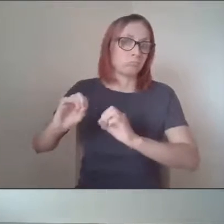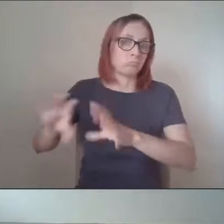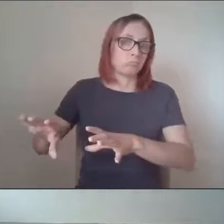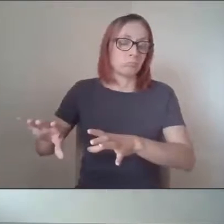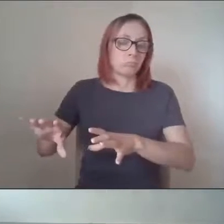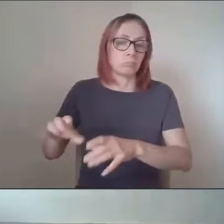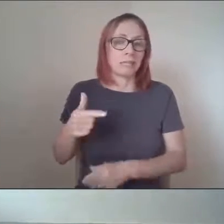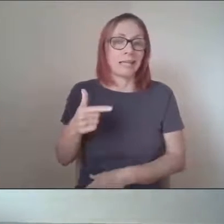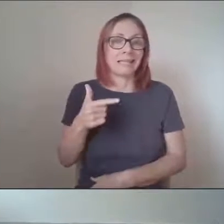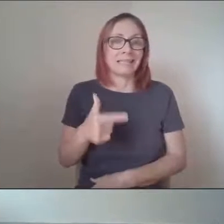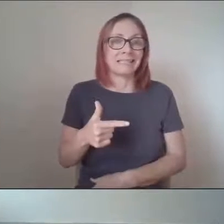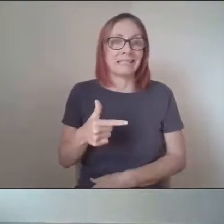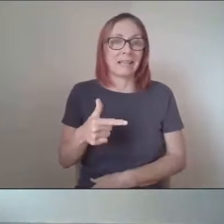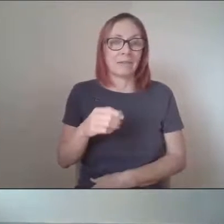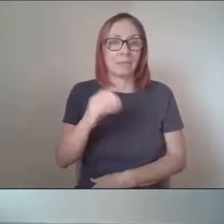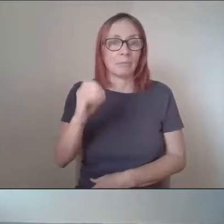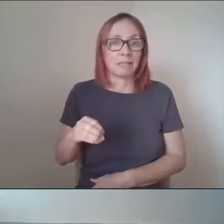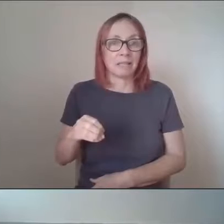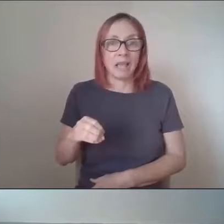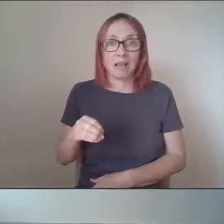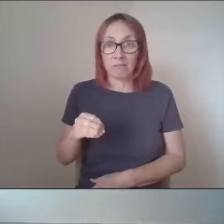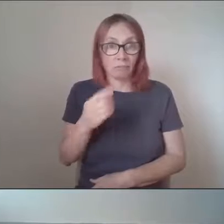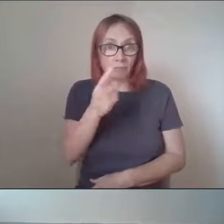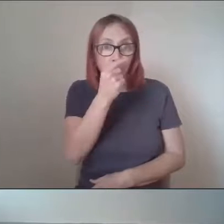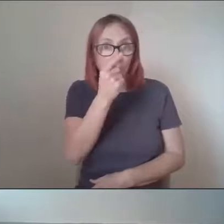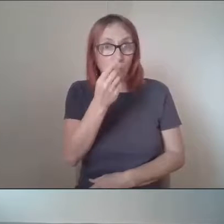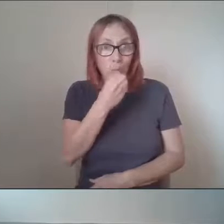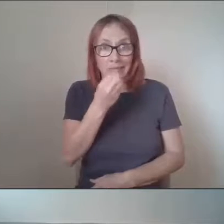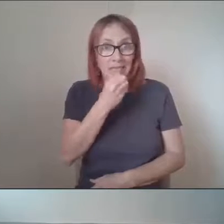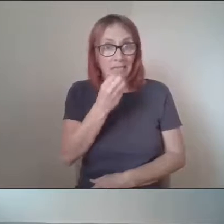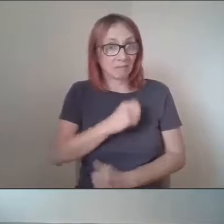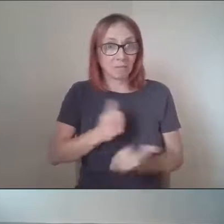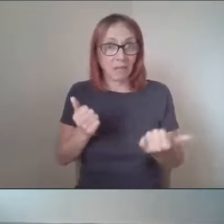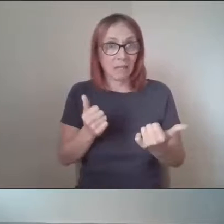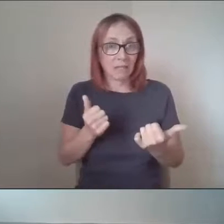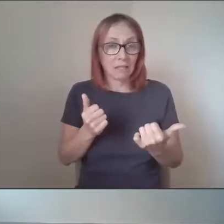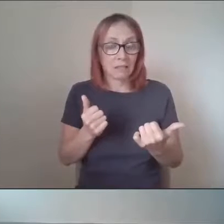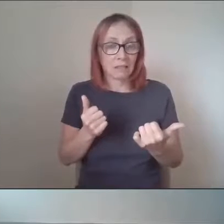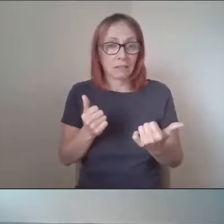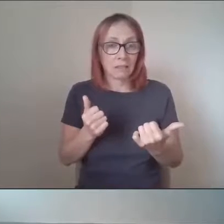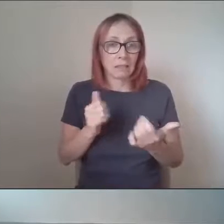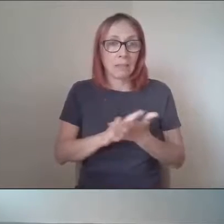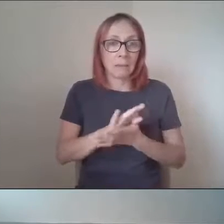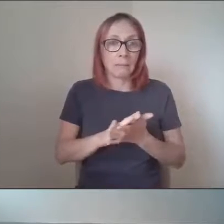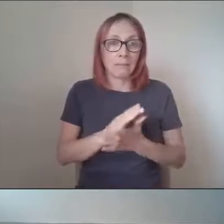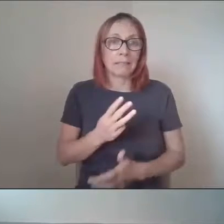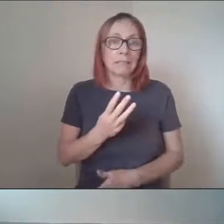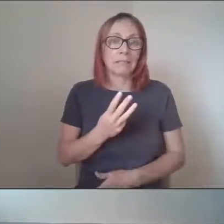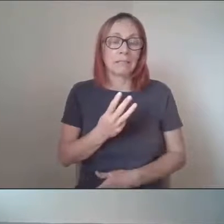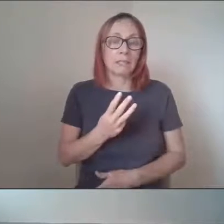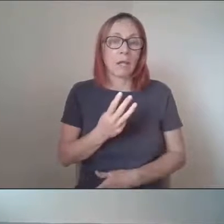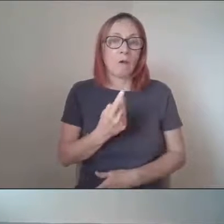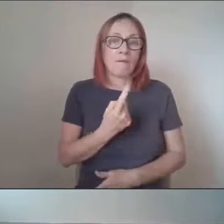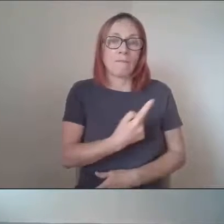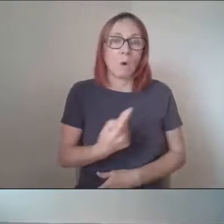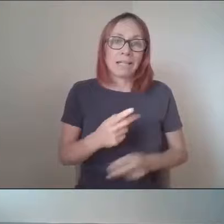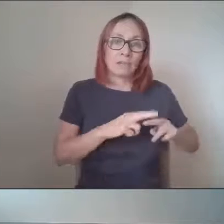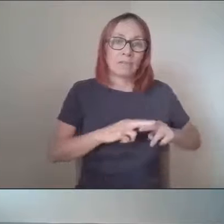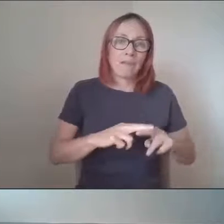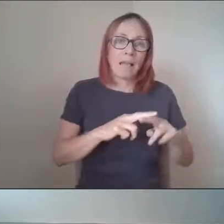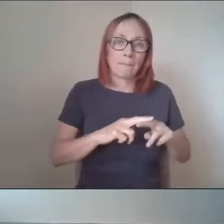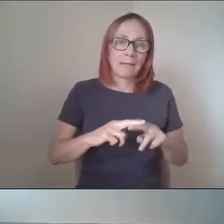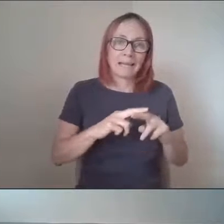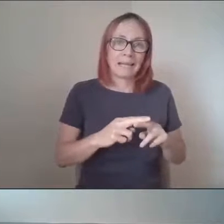was probably perfectly still edible. And that equates to about £340 per family or per household per year.